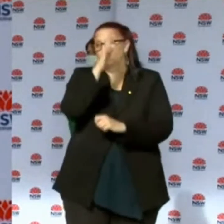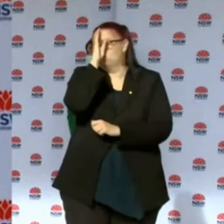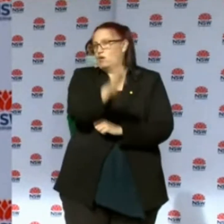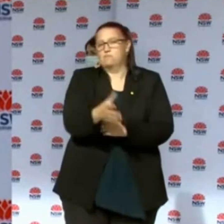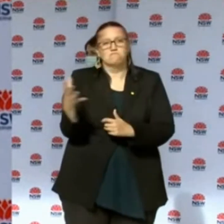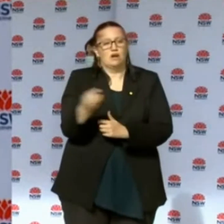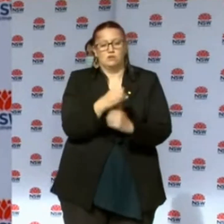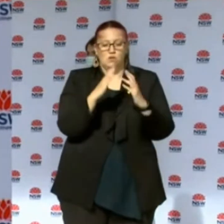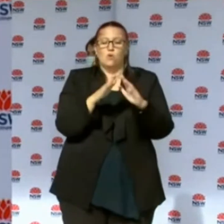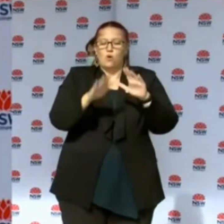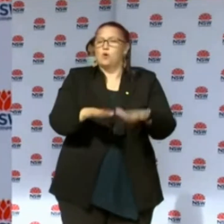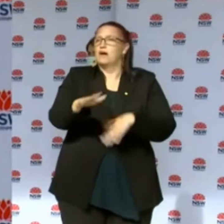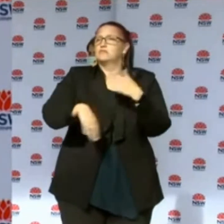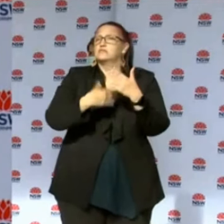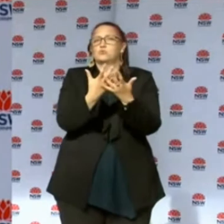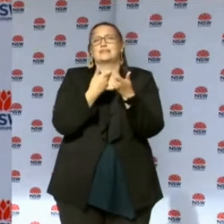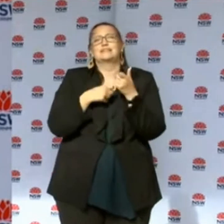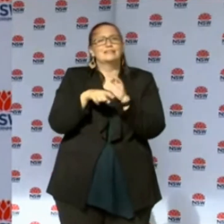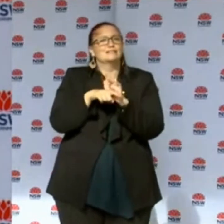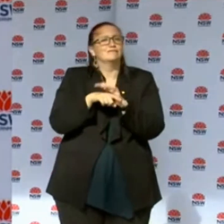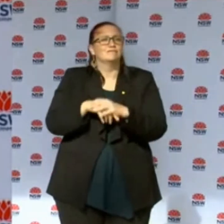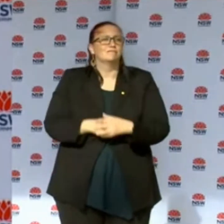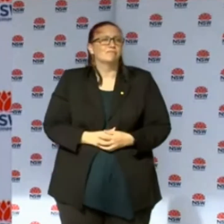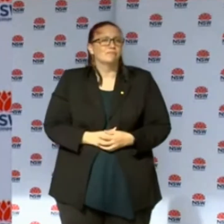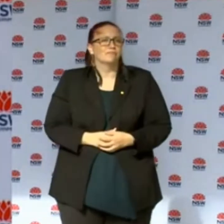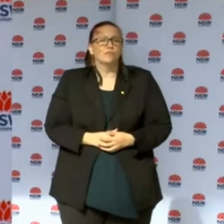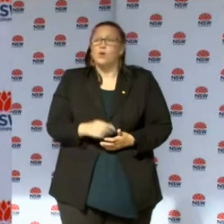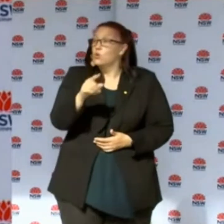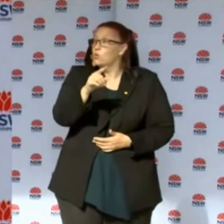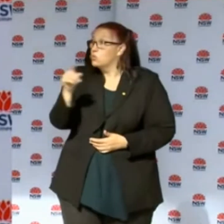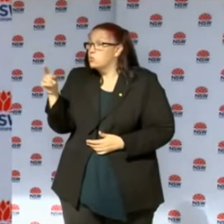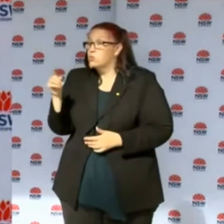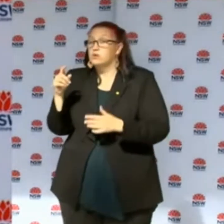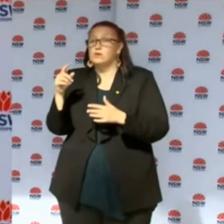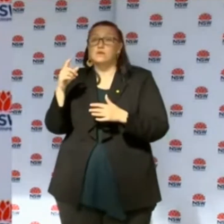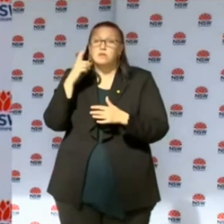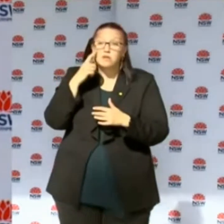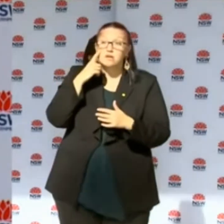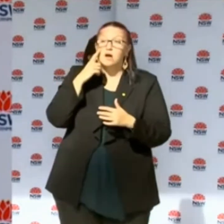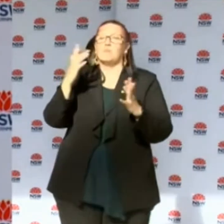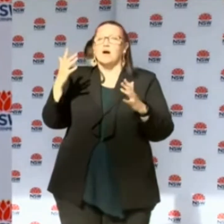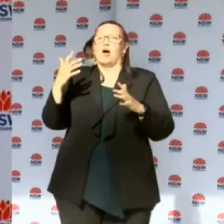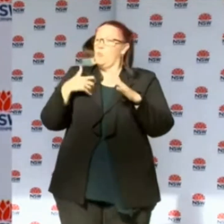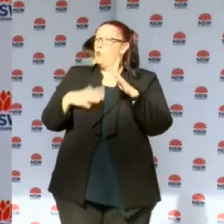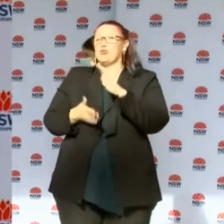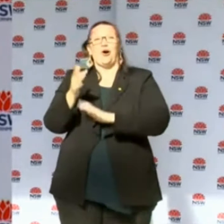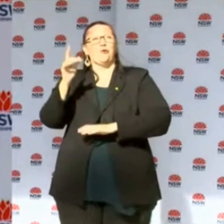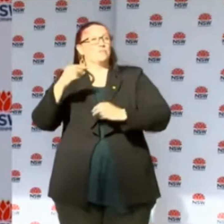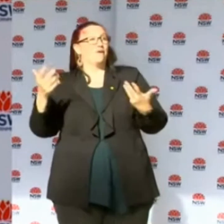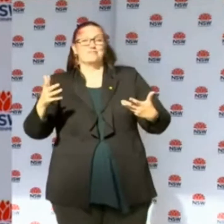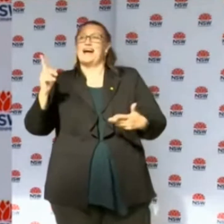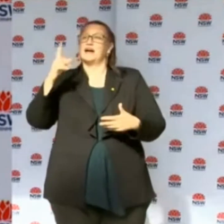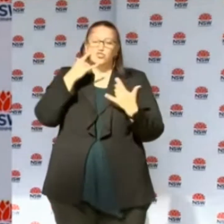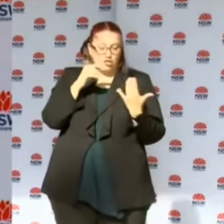ask that everyone, before they set out, checks that website to check particularly any new exposure sites that have been linked. It is